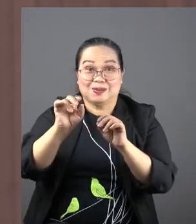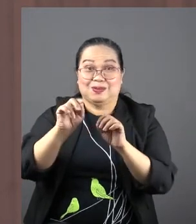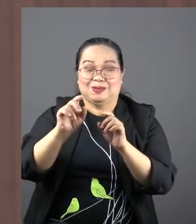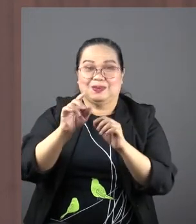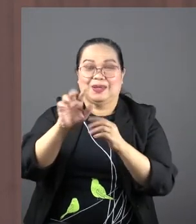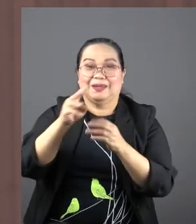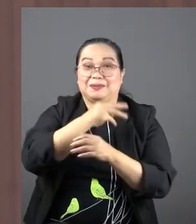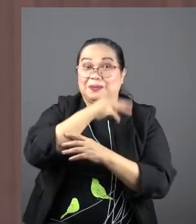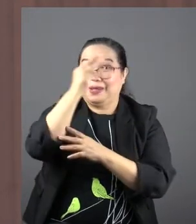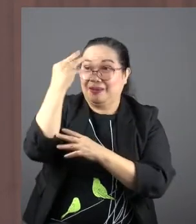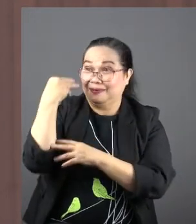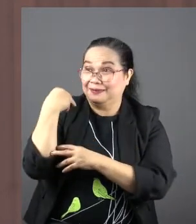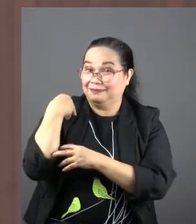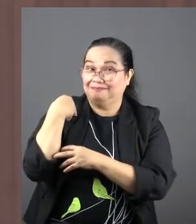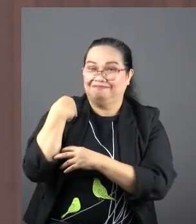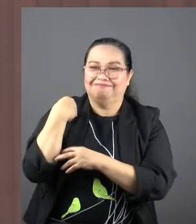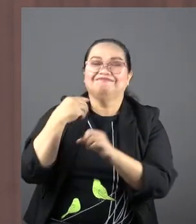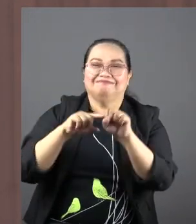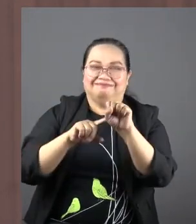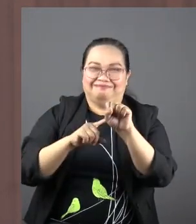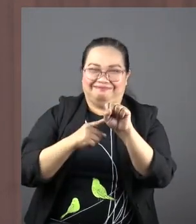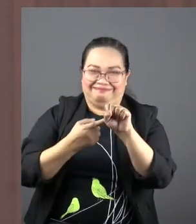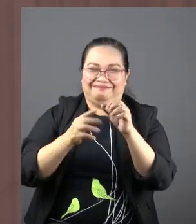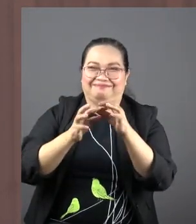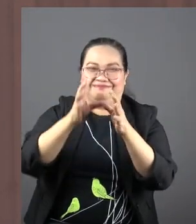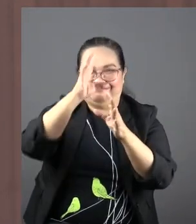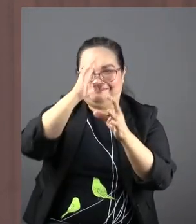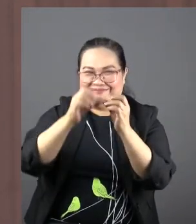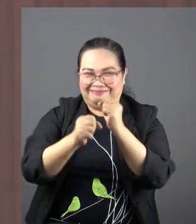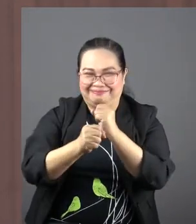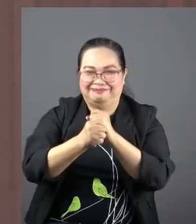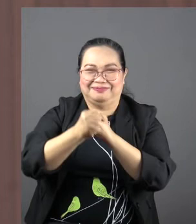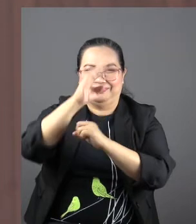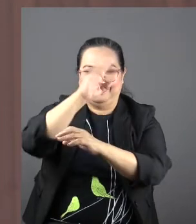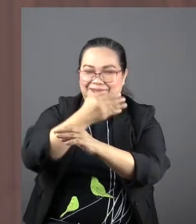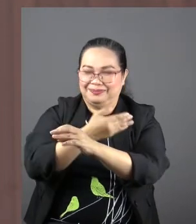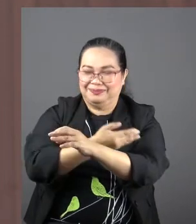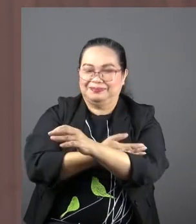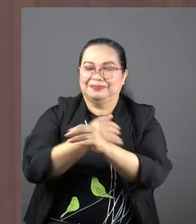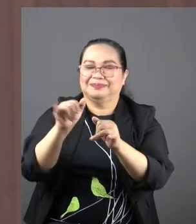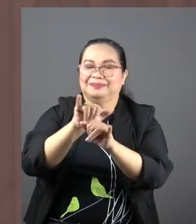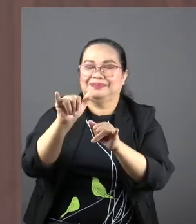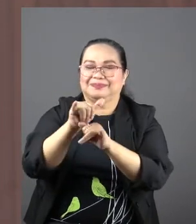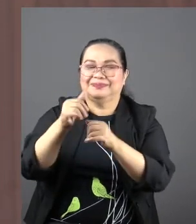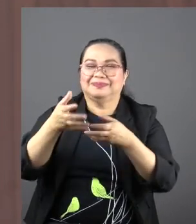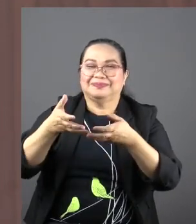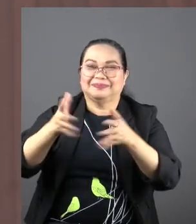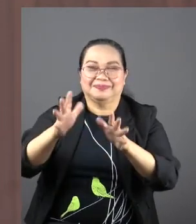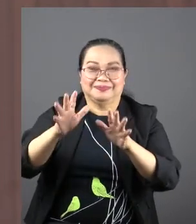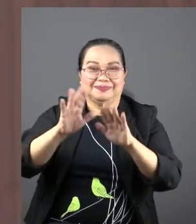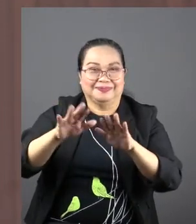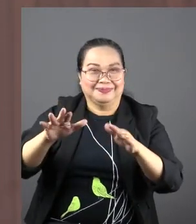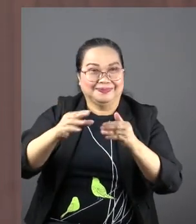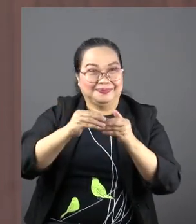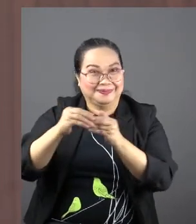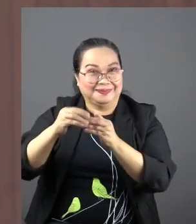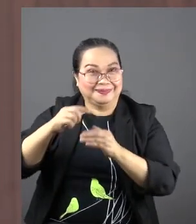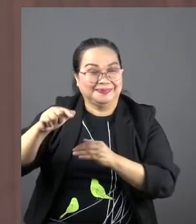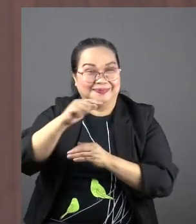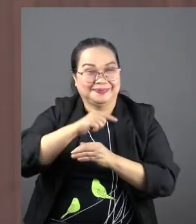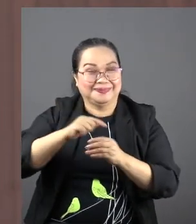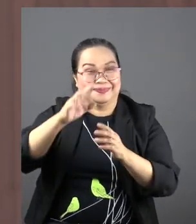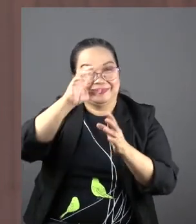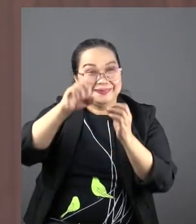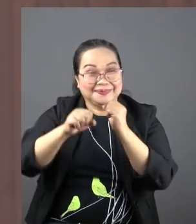Mary, to her credit, trusts her own son. It is often unsettling to let our children lead us or to